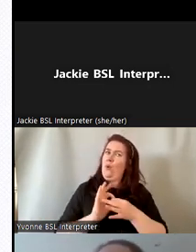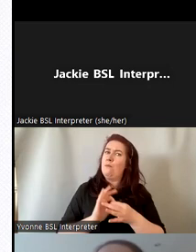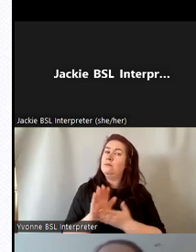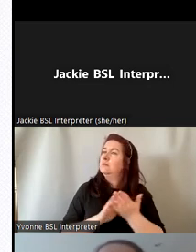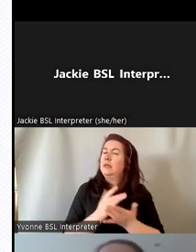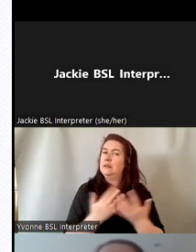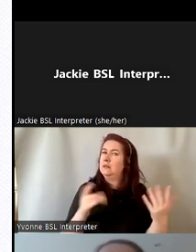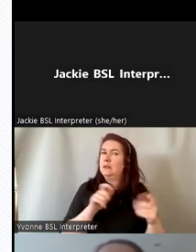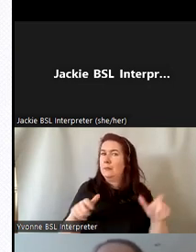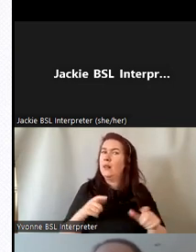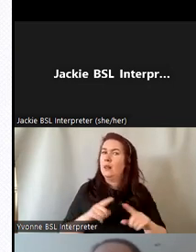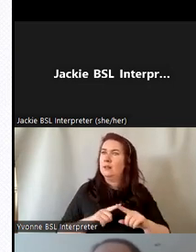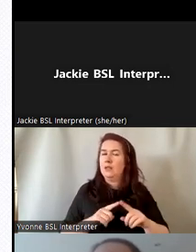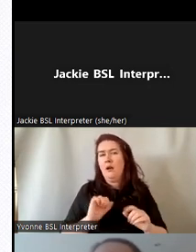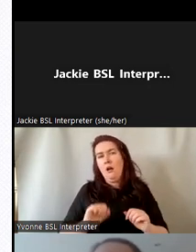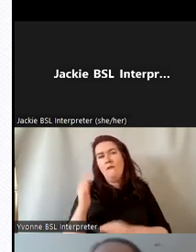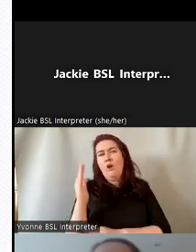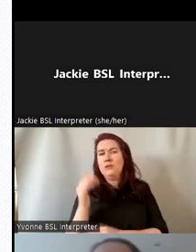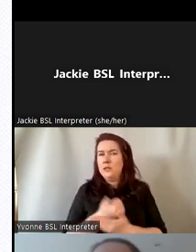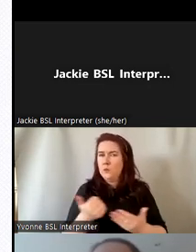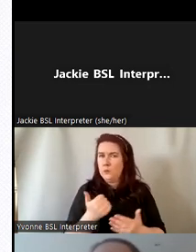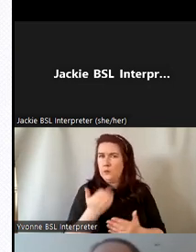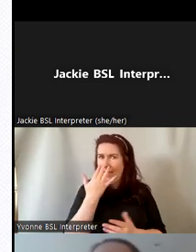so that was really really interesting to find out